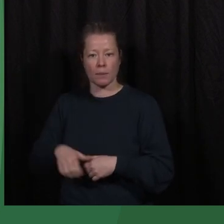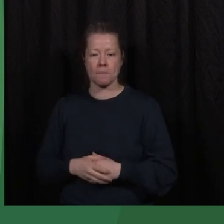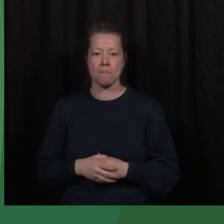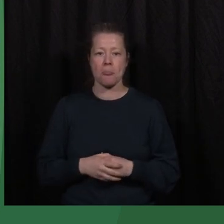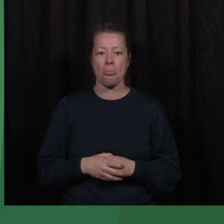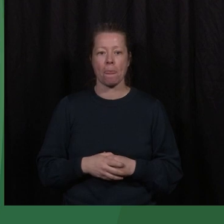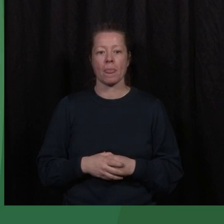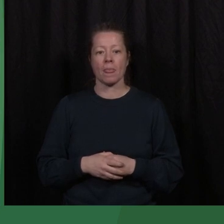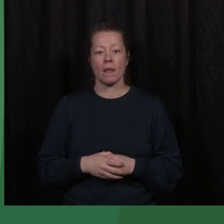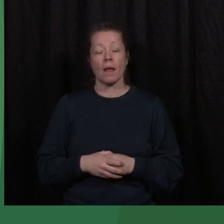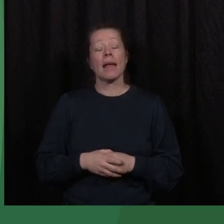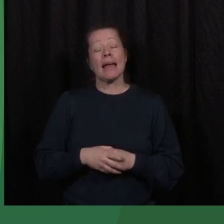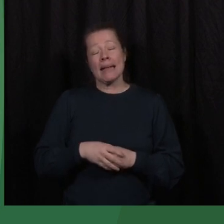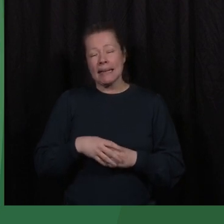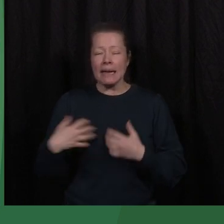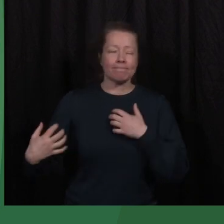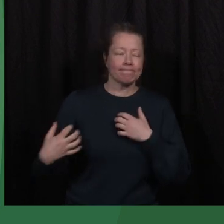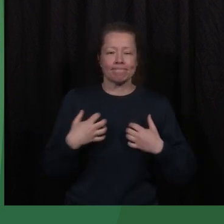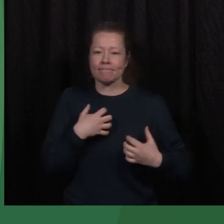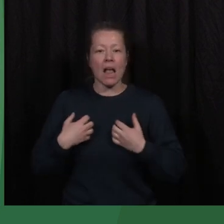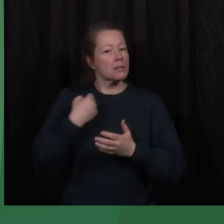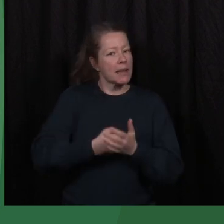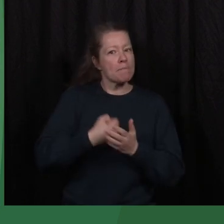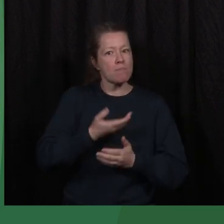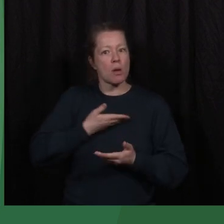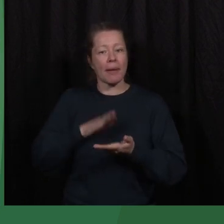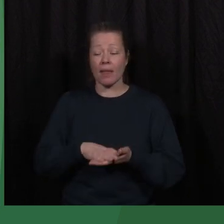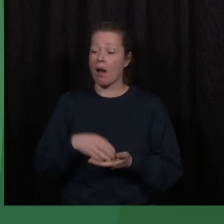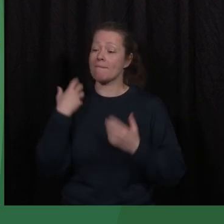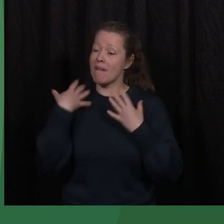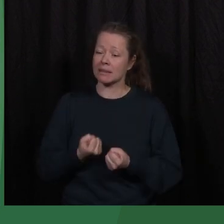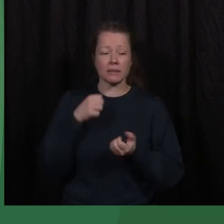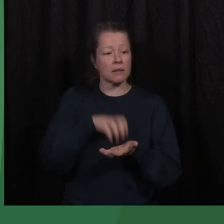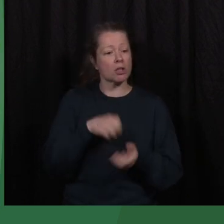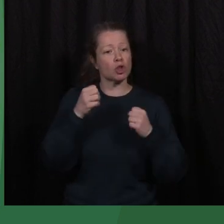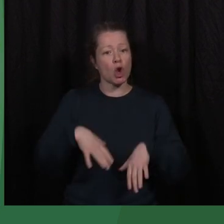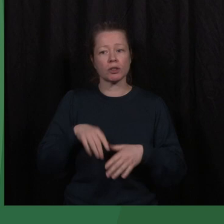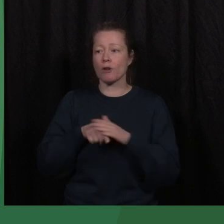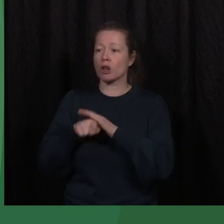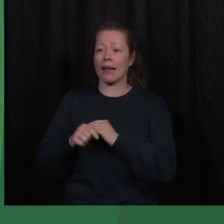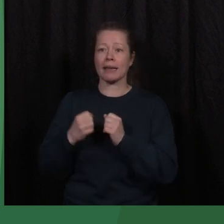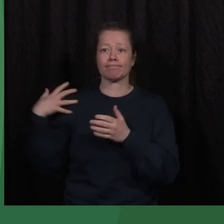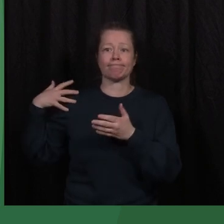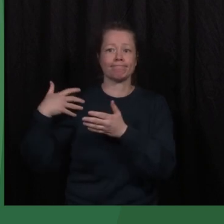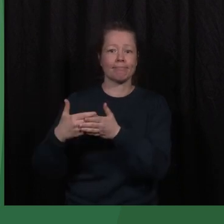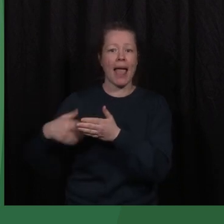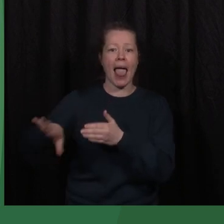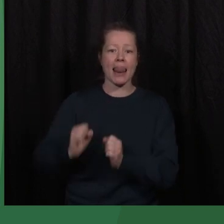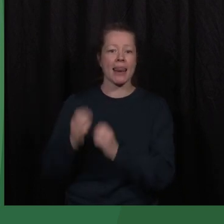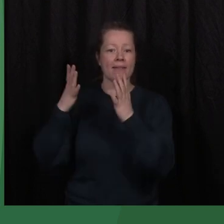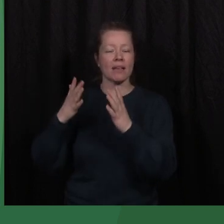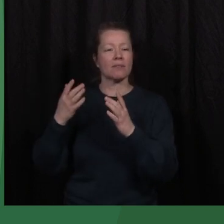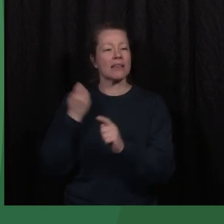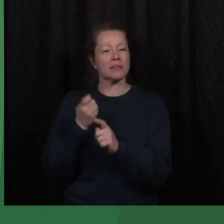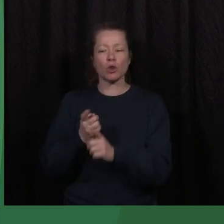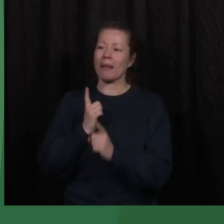I'll be honest, I struggled with it. I've been a stateless refugee all my life, and I felt like I was giving up on identity.